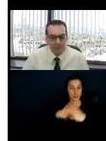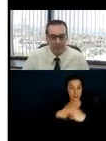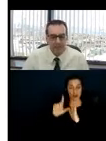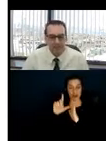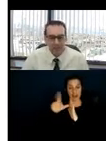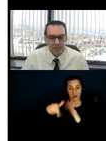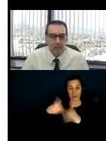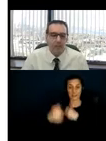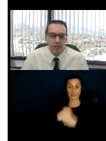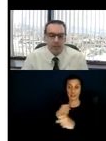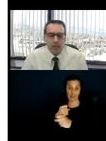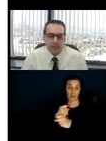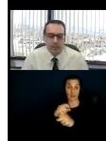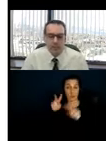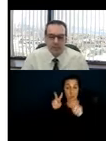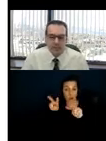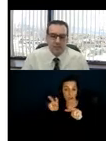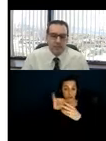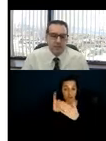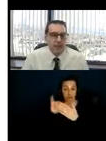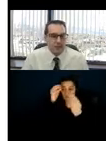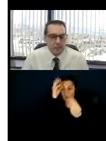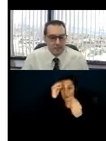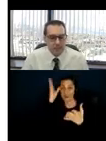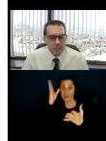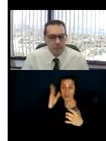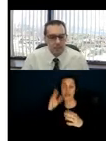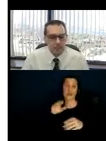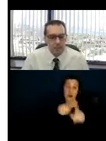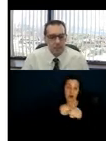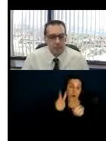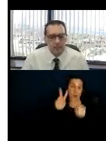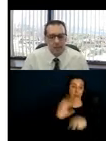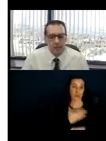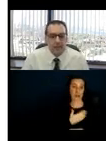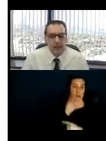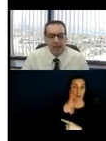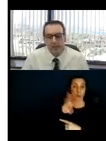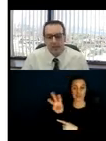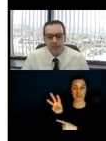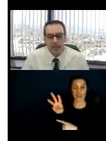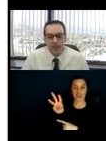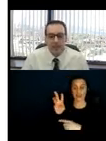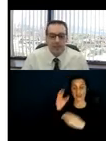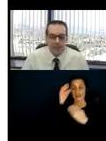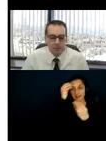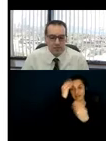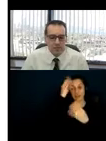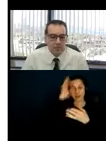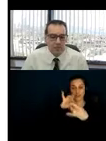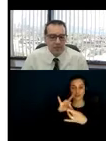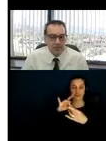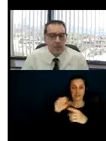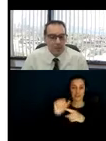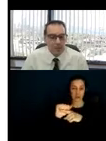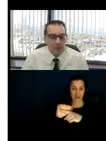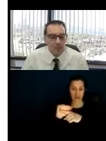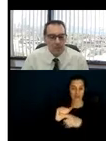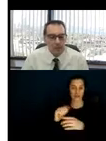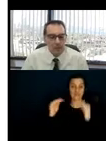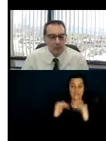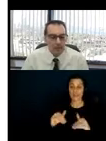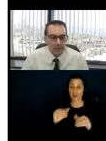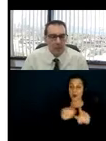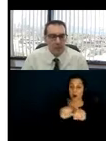notifications, along with checking our website as additional trainings get scheduled. And finally, I continue to meet with the Commissions on Disabilities throughout the